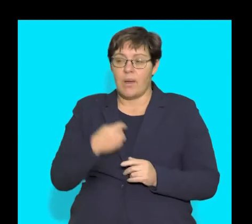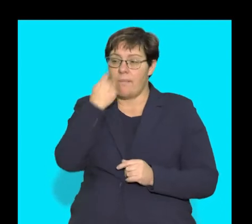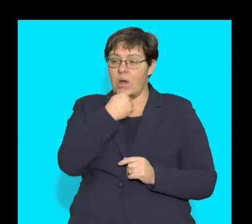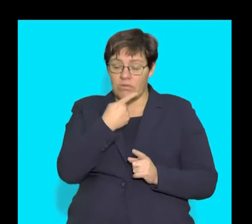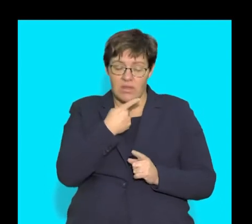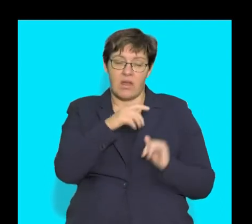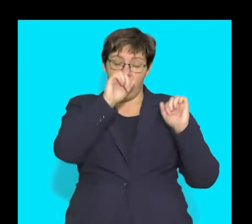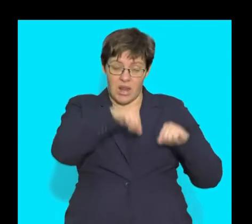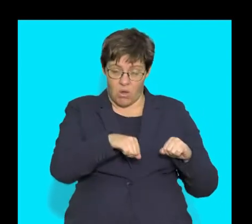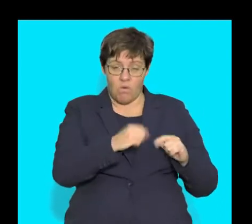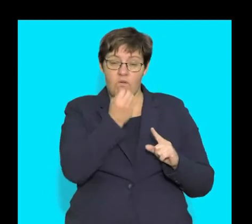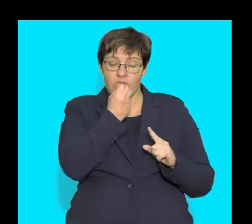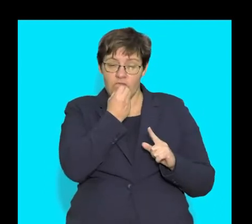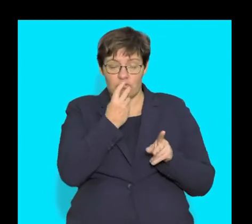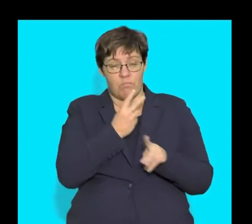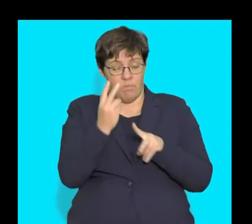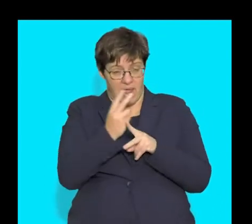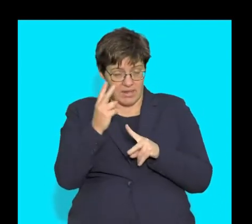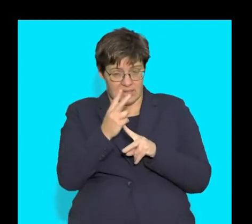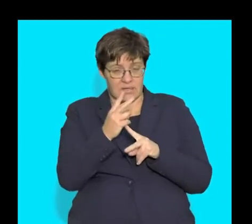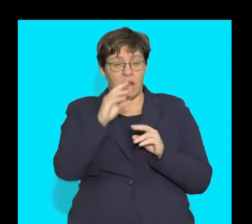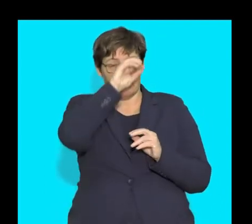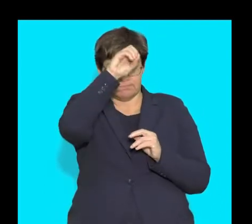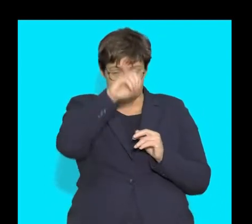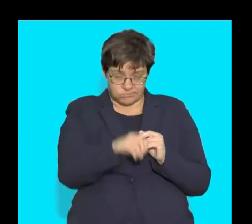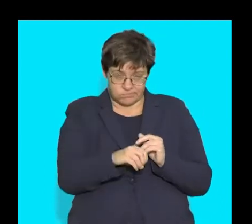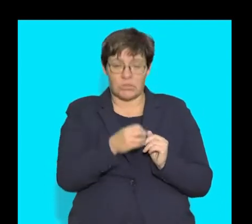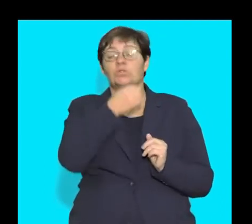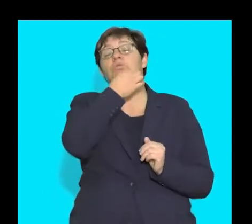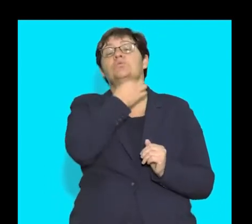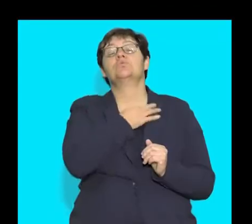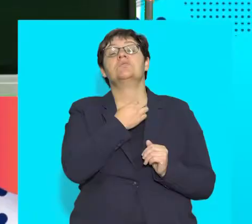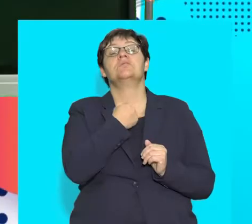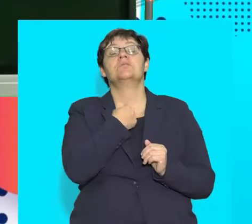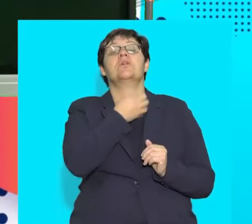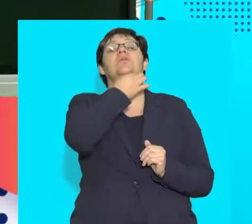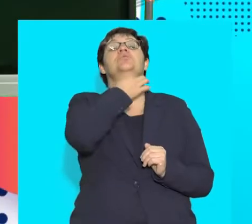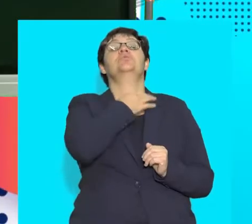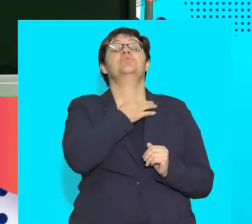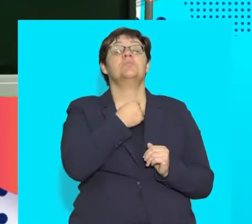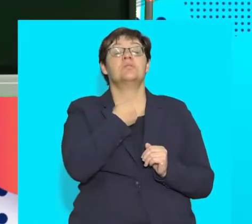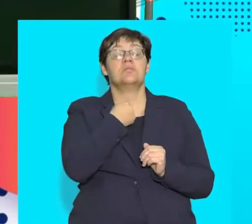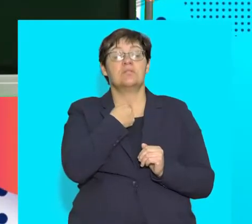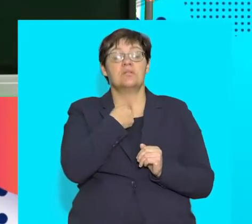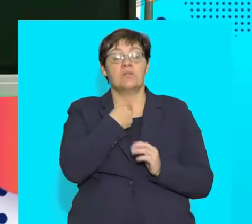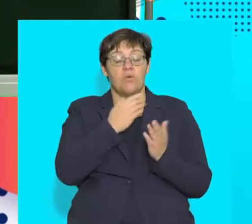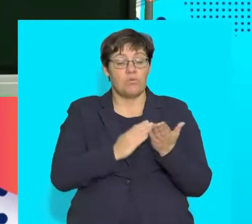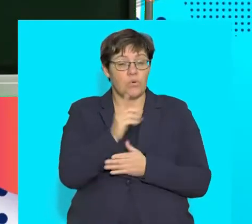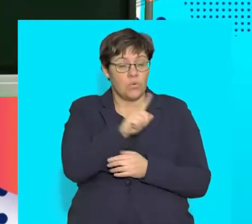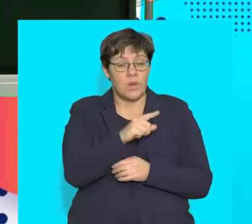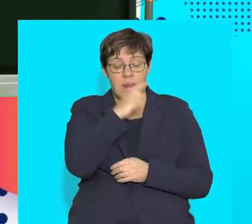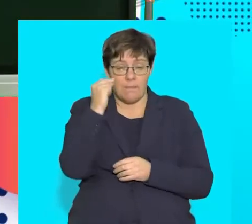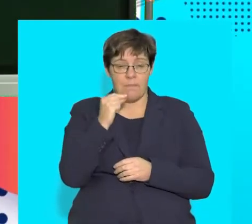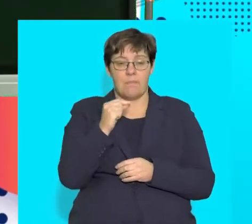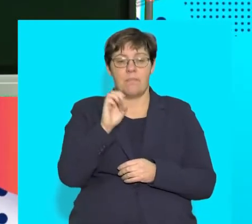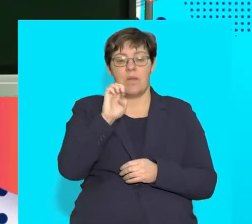the mouth that allows for the food to be prepared and that moves down the tube. That tube in which the food moves